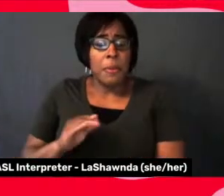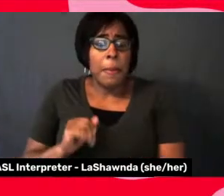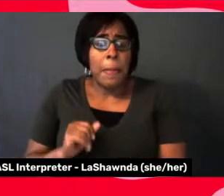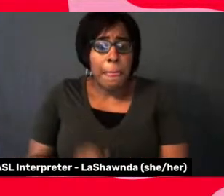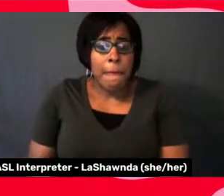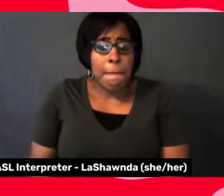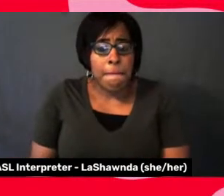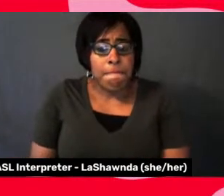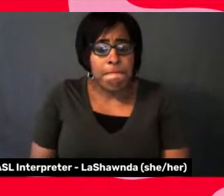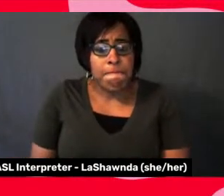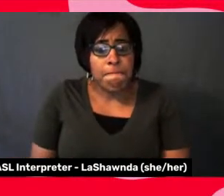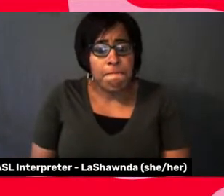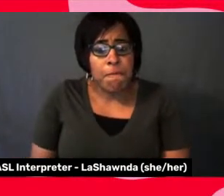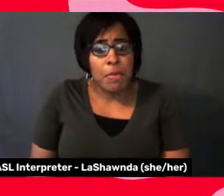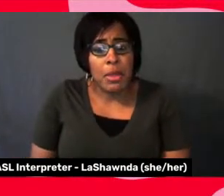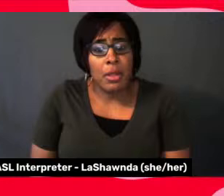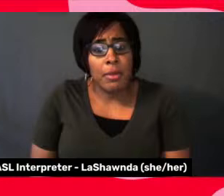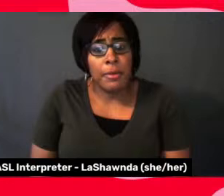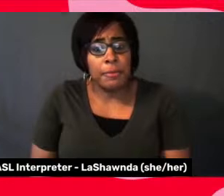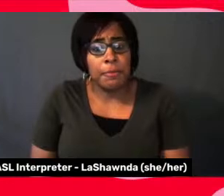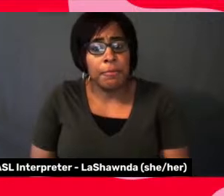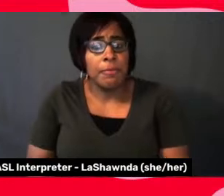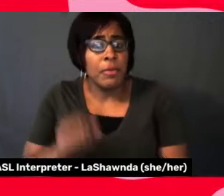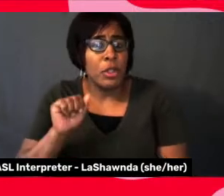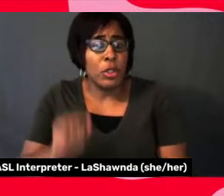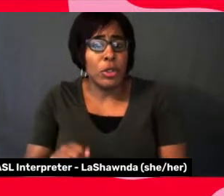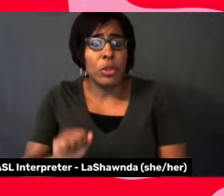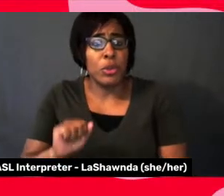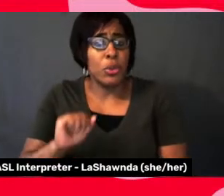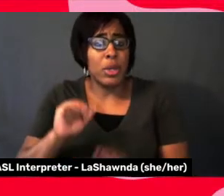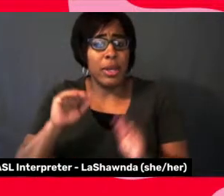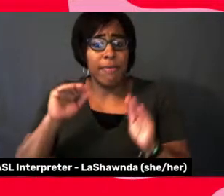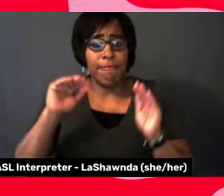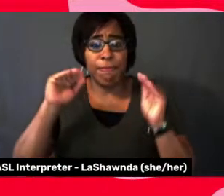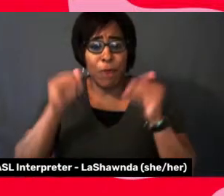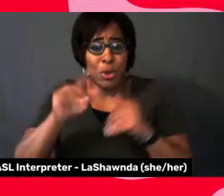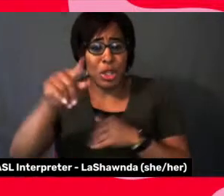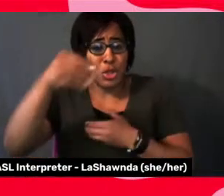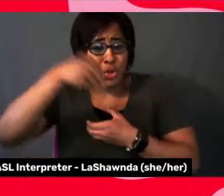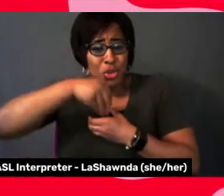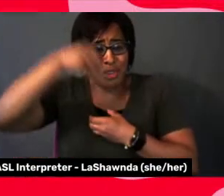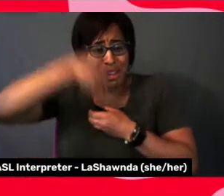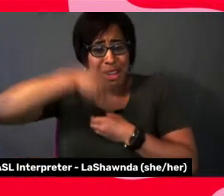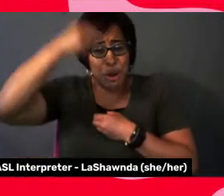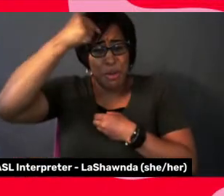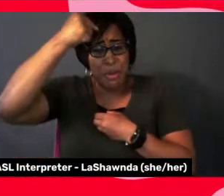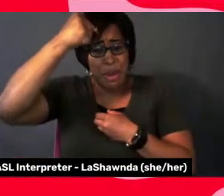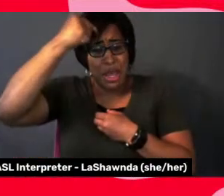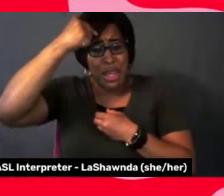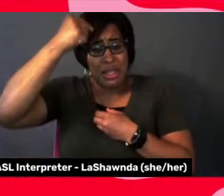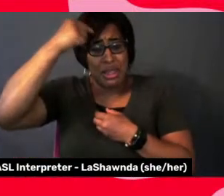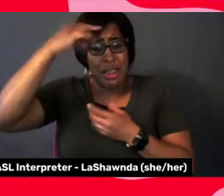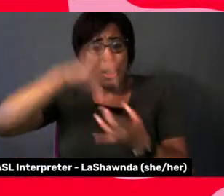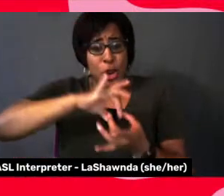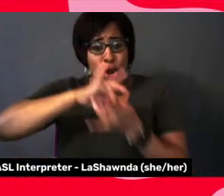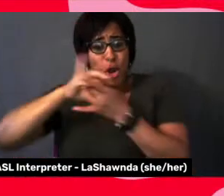your, find, find your, your inner mind and, and, uh, hook up with Africa.